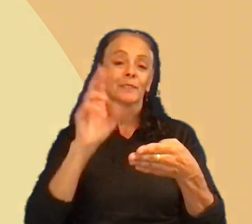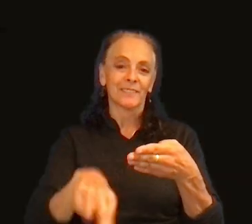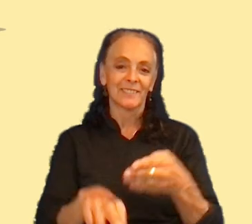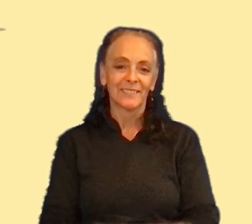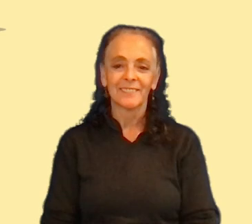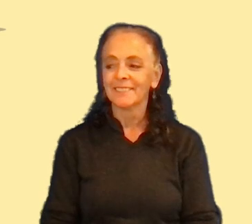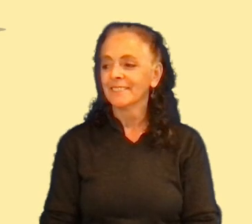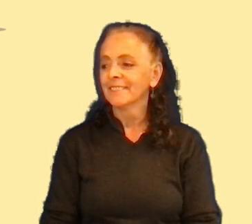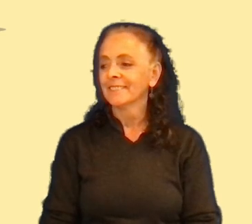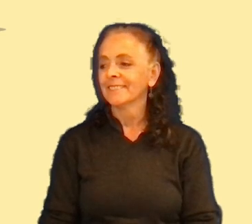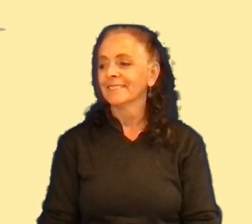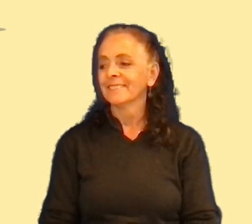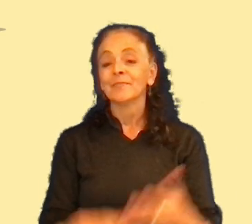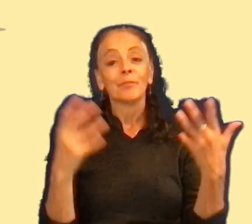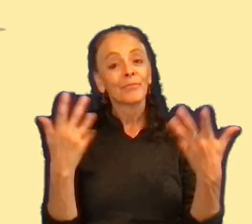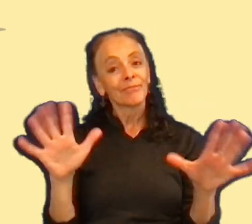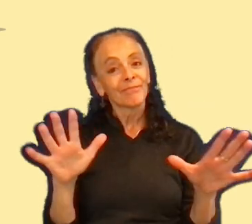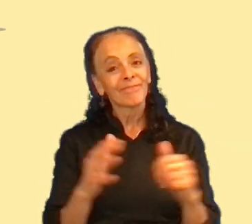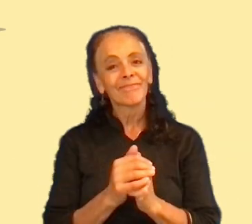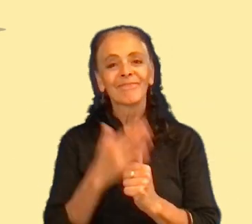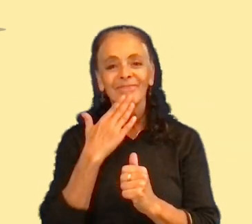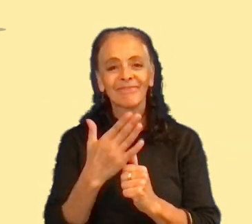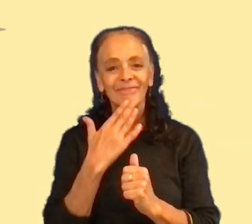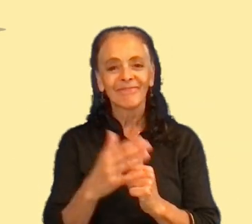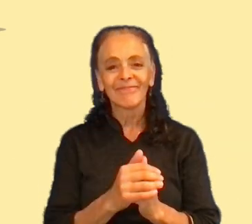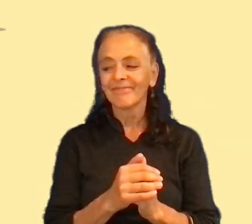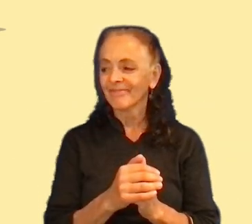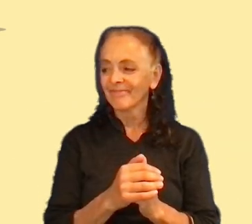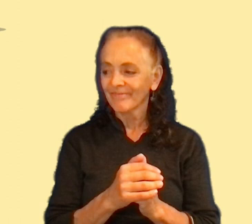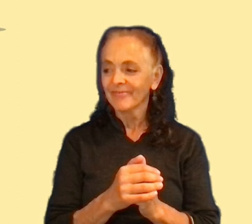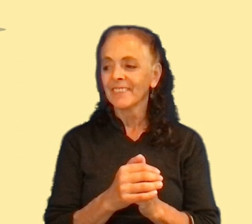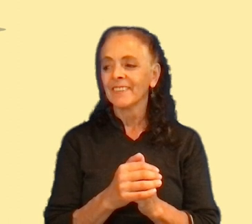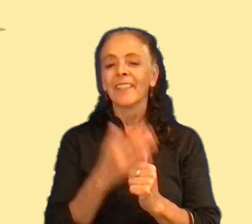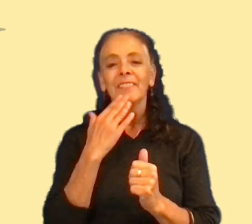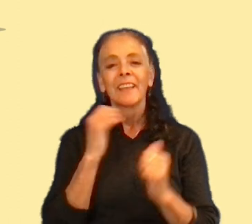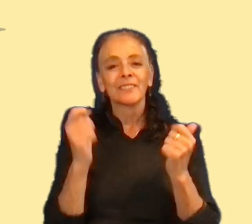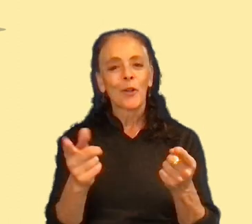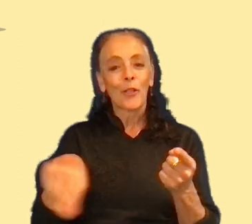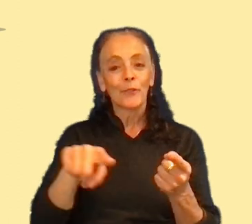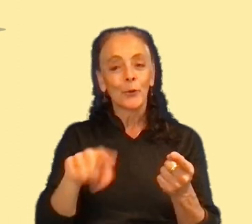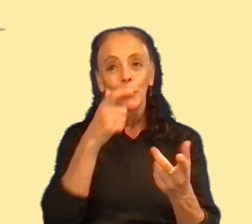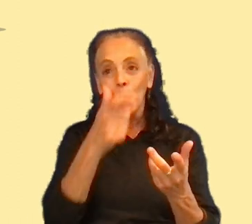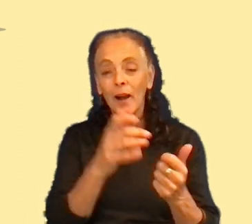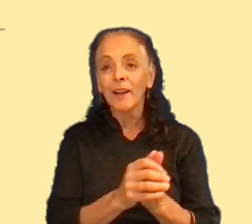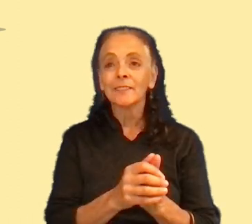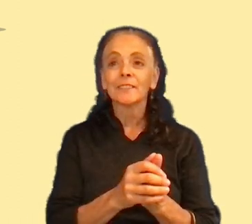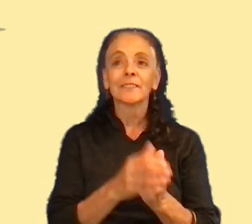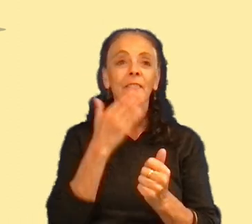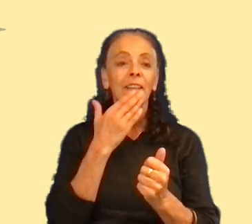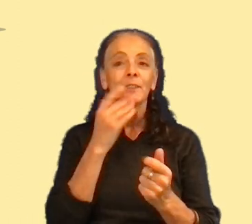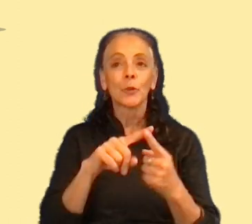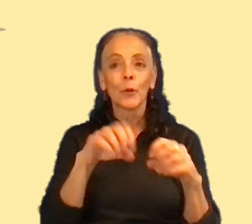And that's it. I would like to thank you to the, to the, everyone that watched it, to the organization and, uh, for